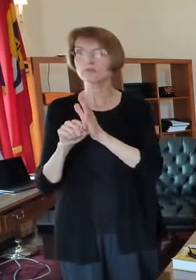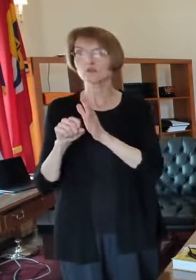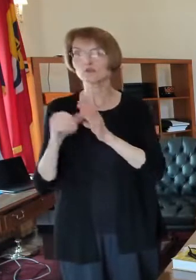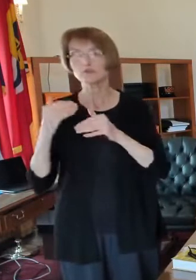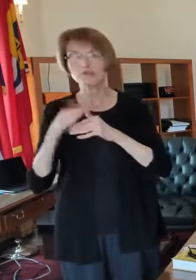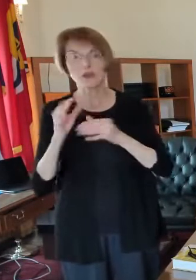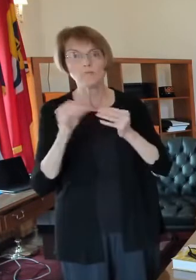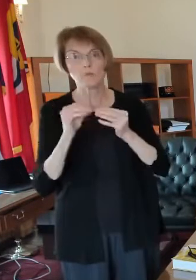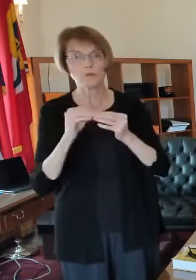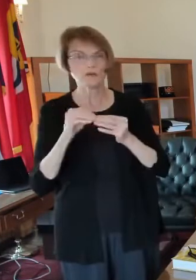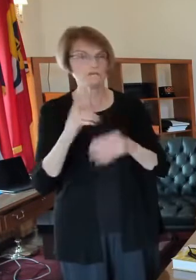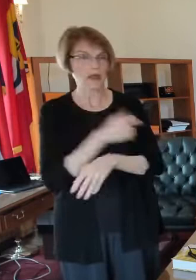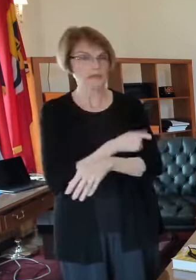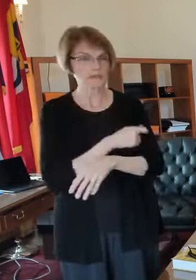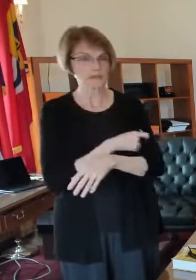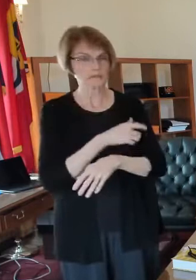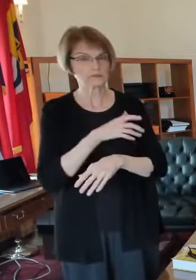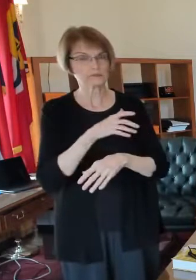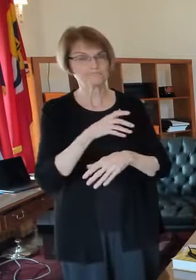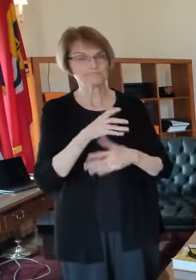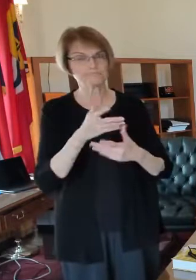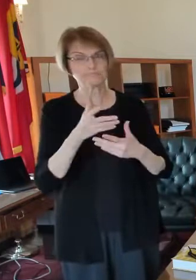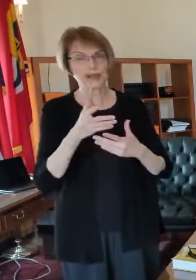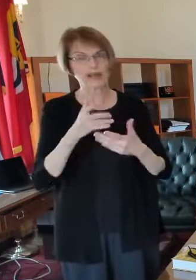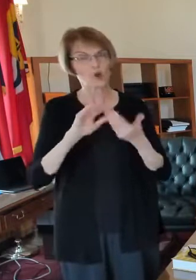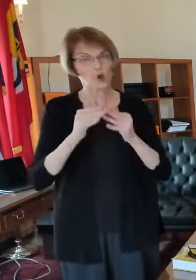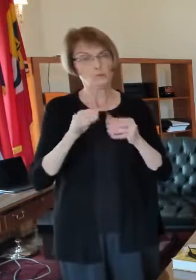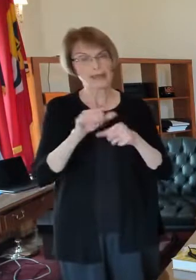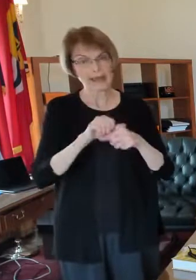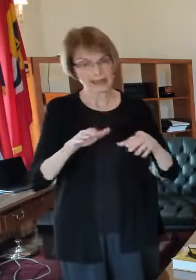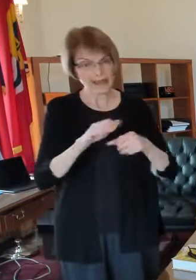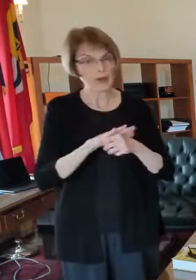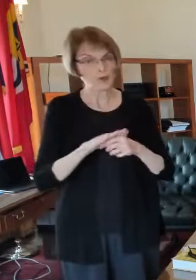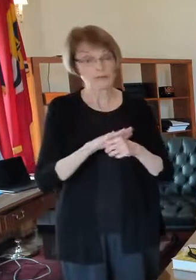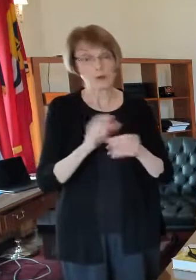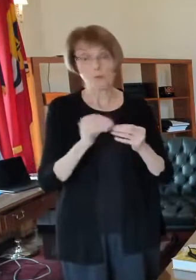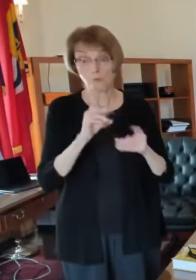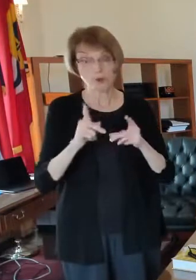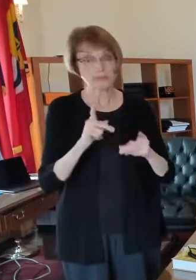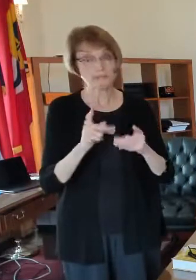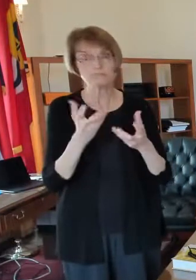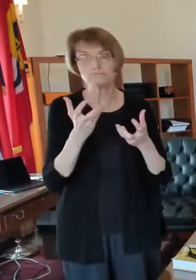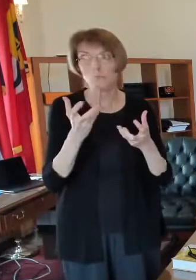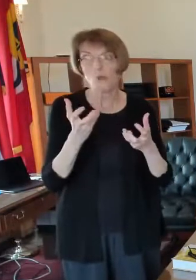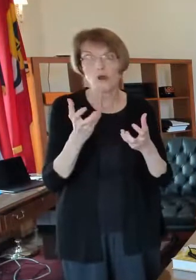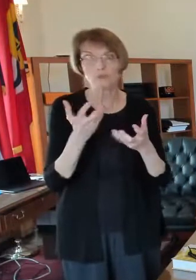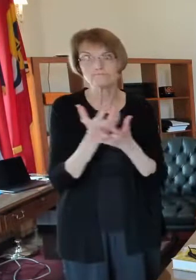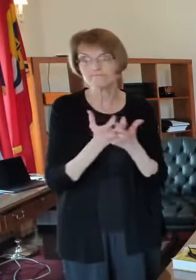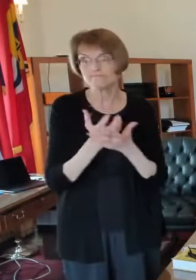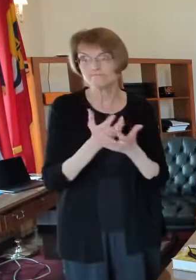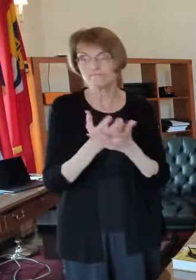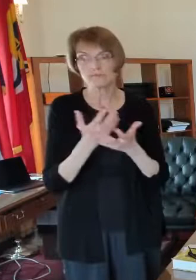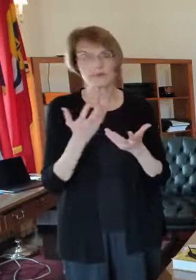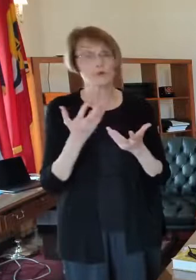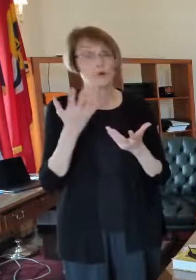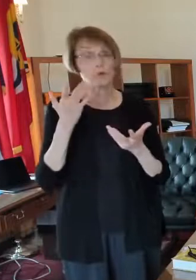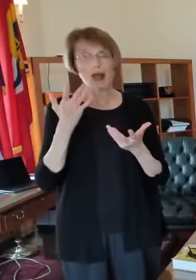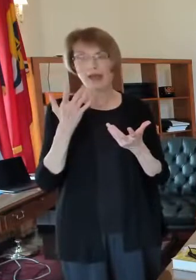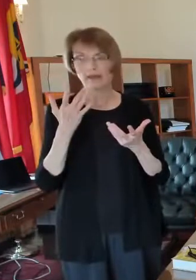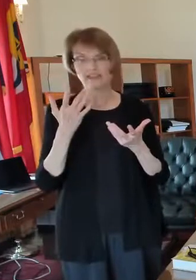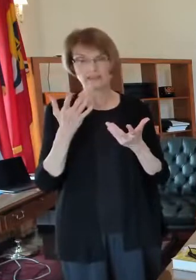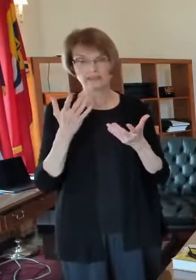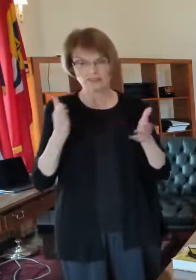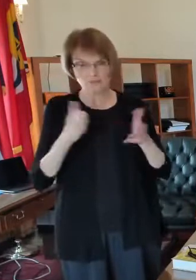uh there are more people in the urban areas who want the vaccination i think that's good for all of us because we're living in a denser uh